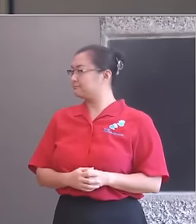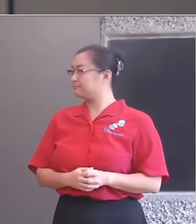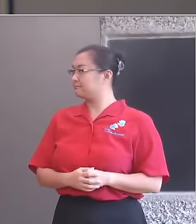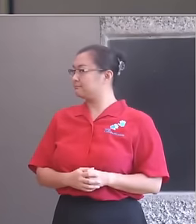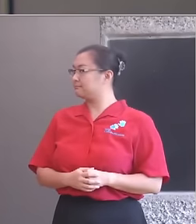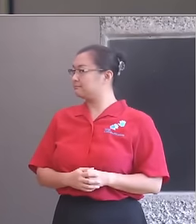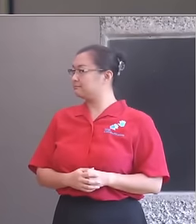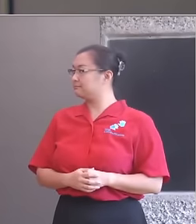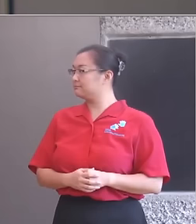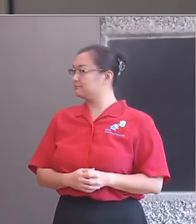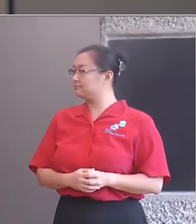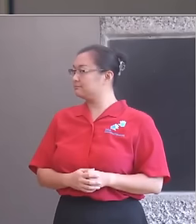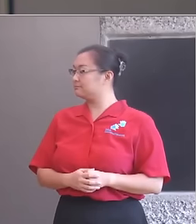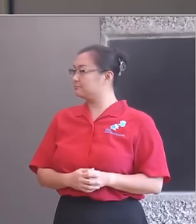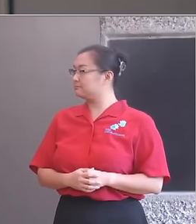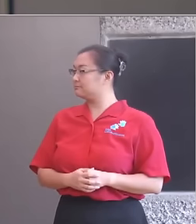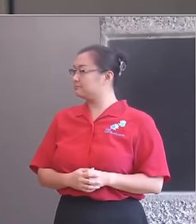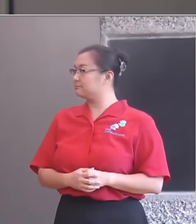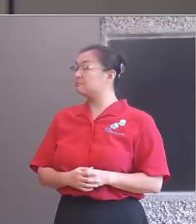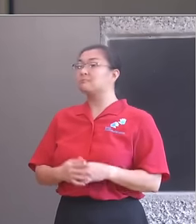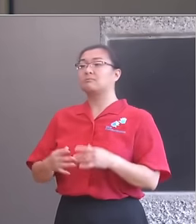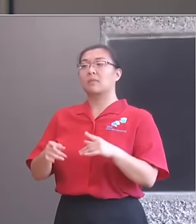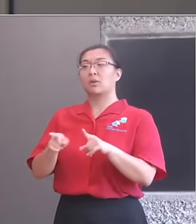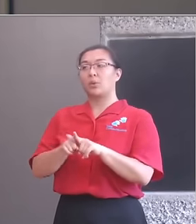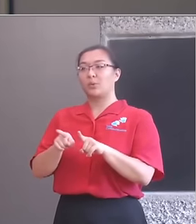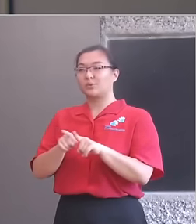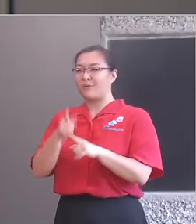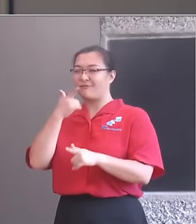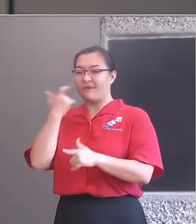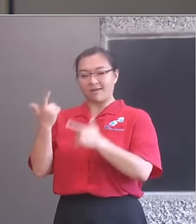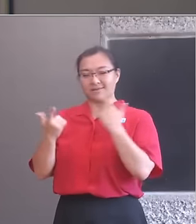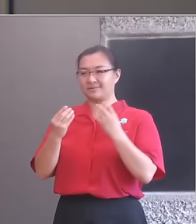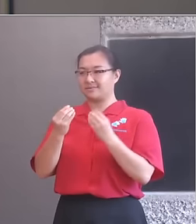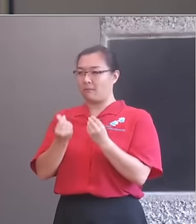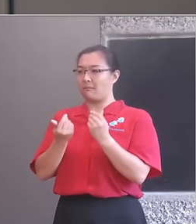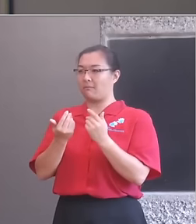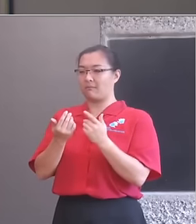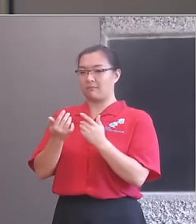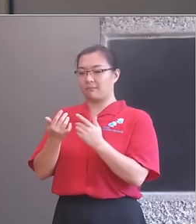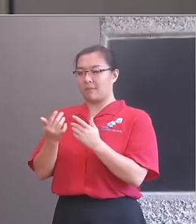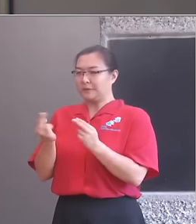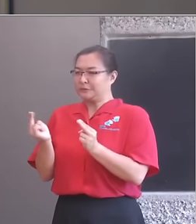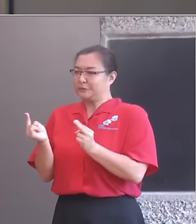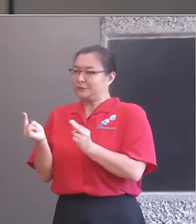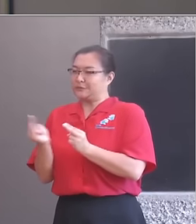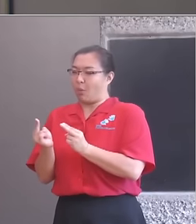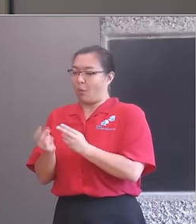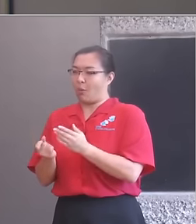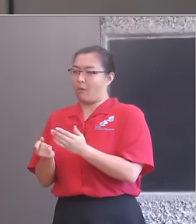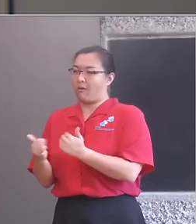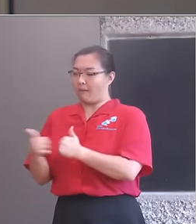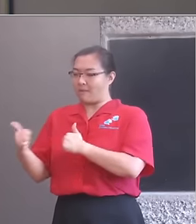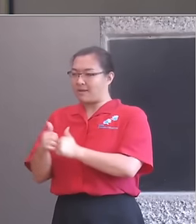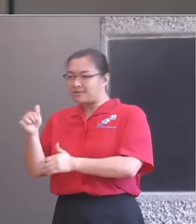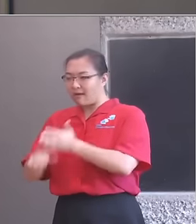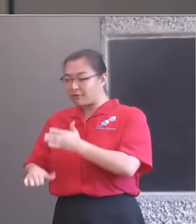embryonic programmes that were proving a success like In Harmony and integrating them into the wider music education format.